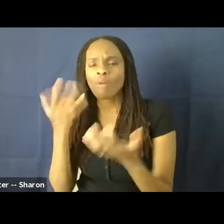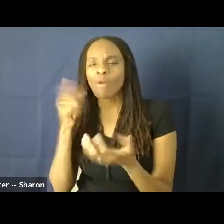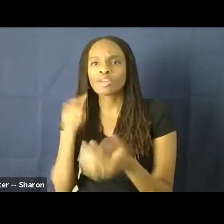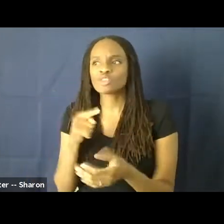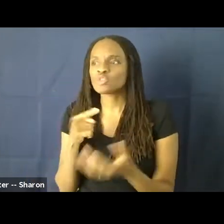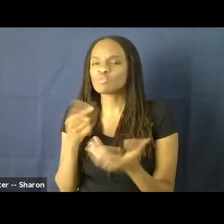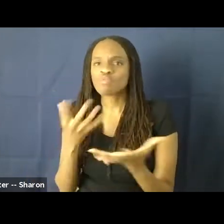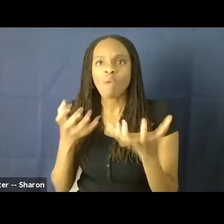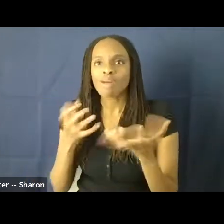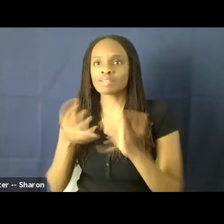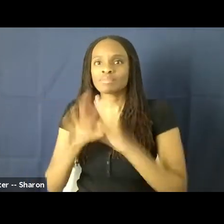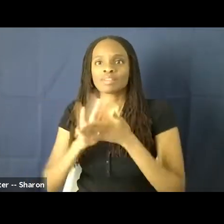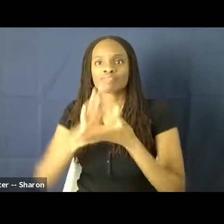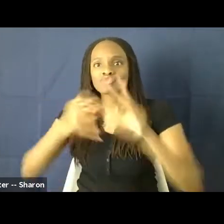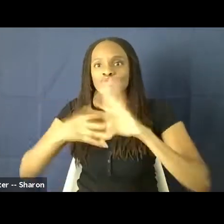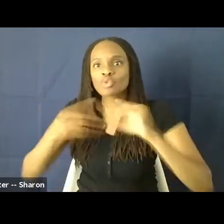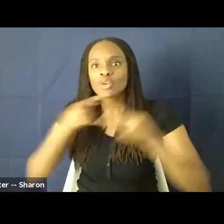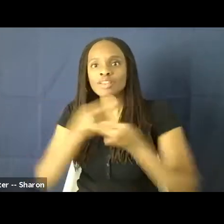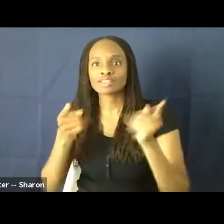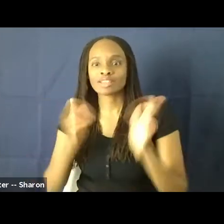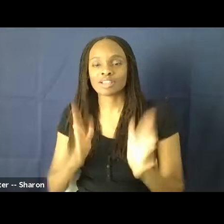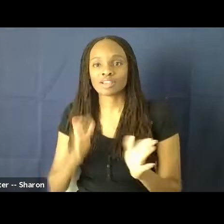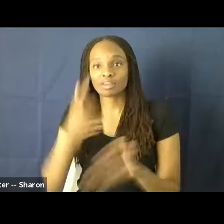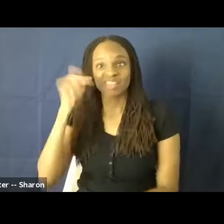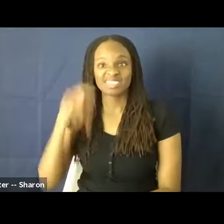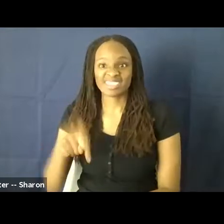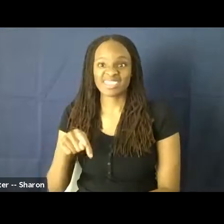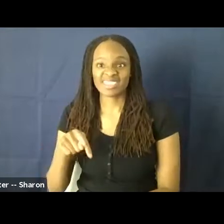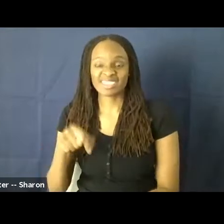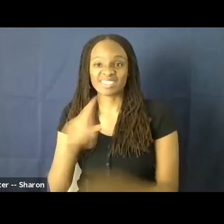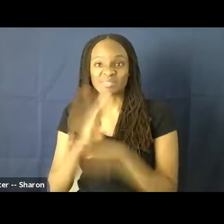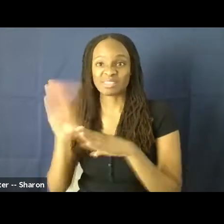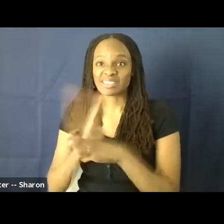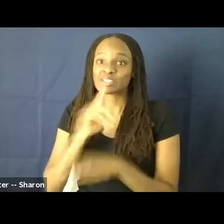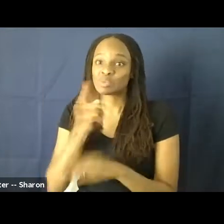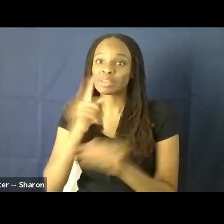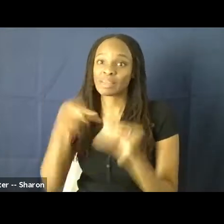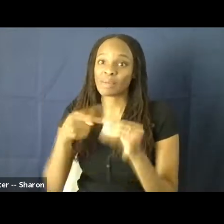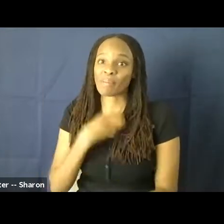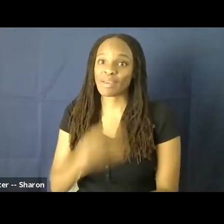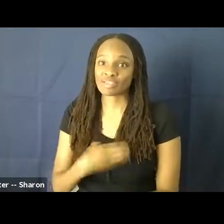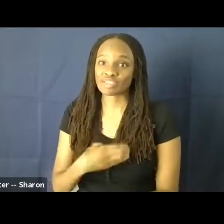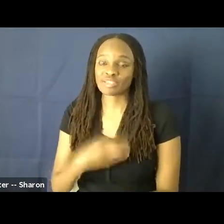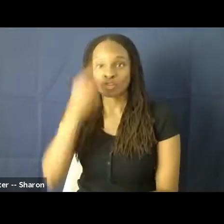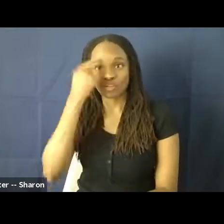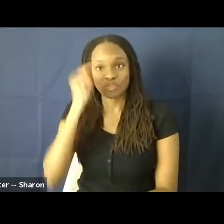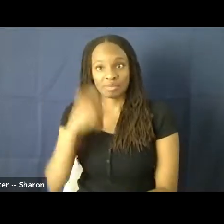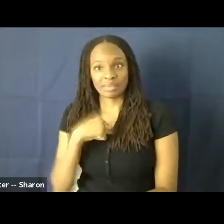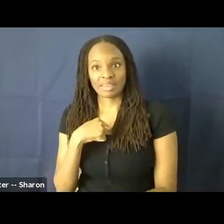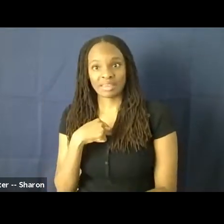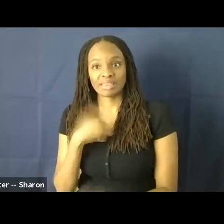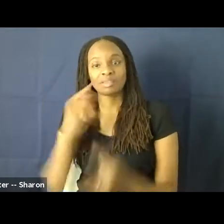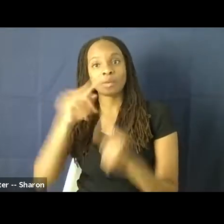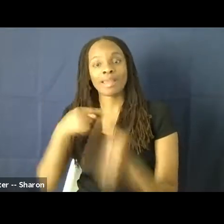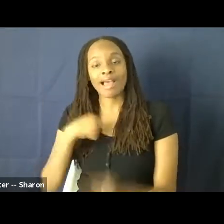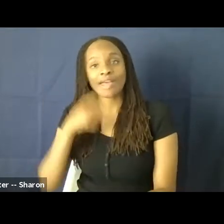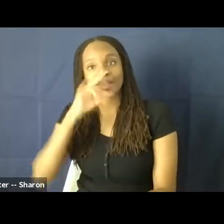storyteller? Because this really is an industry that is driven by passion. For me, it comes down to when I was a kid,